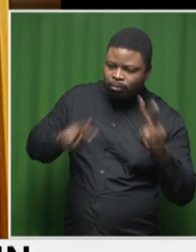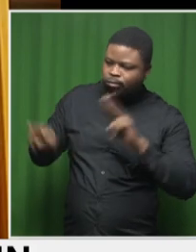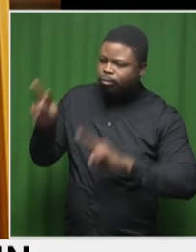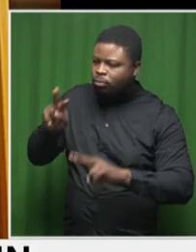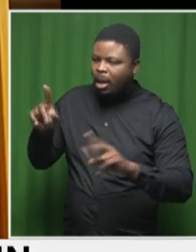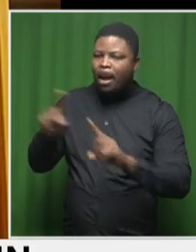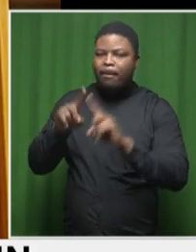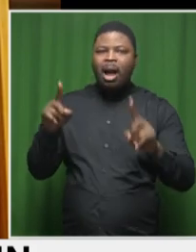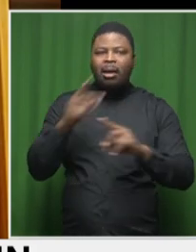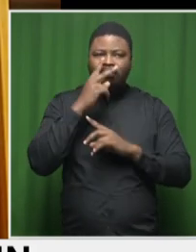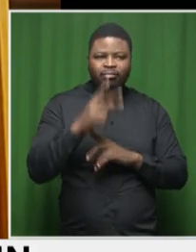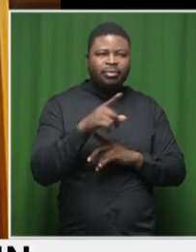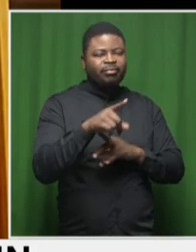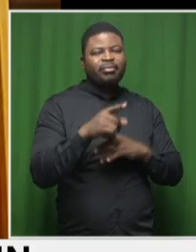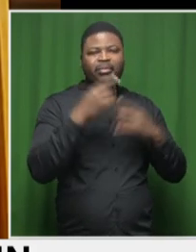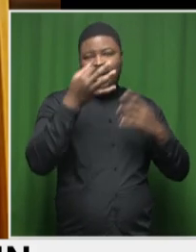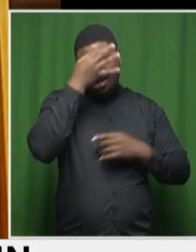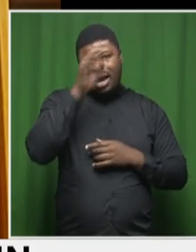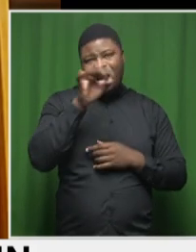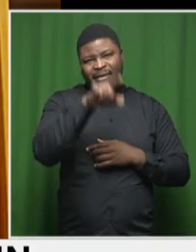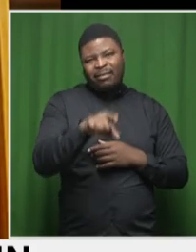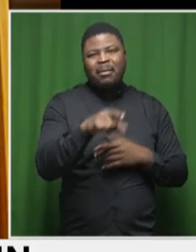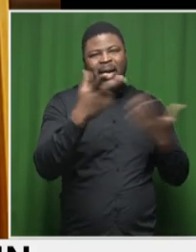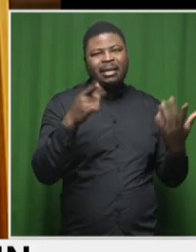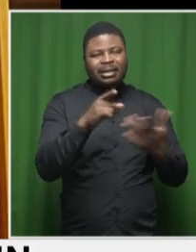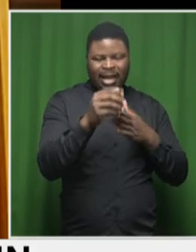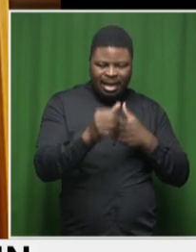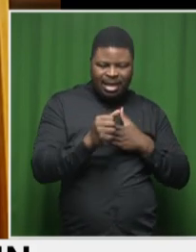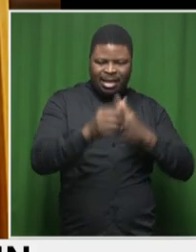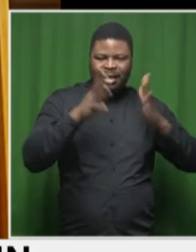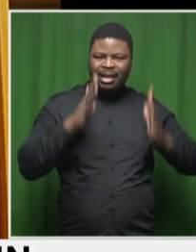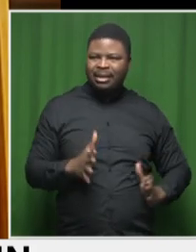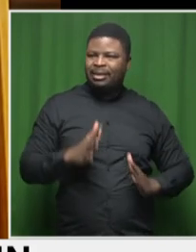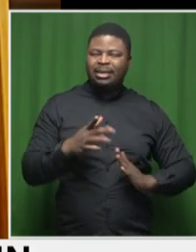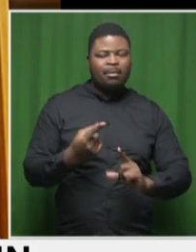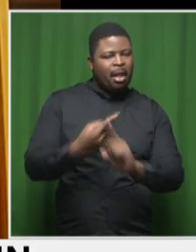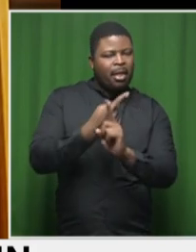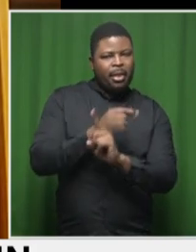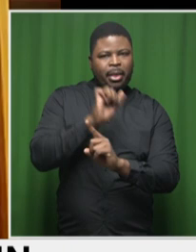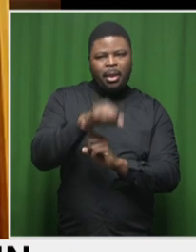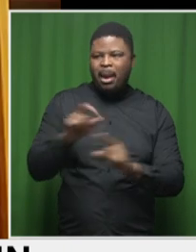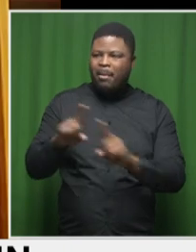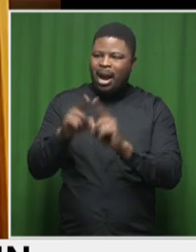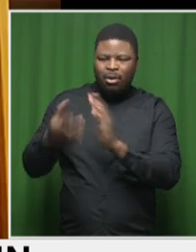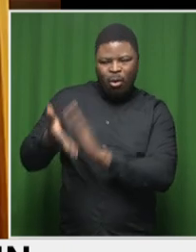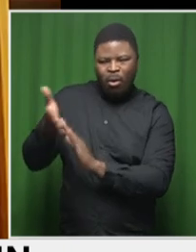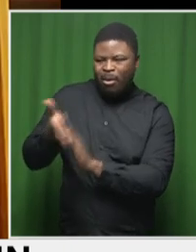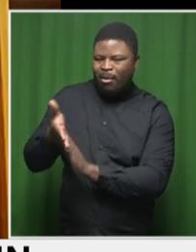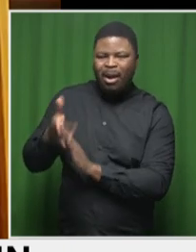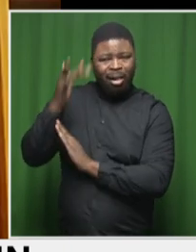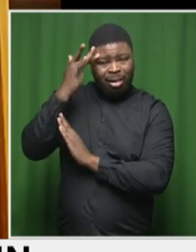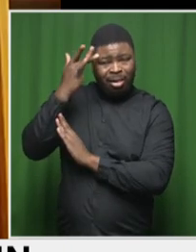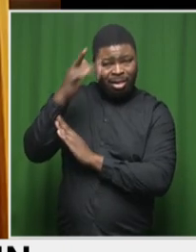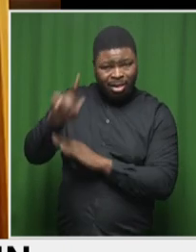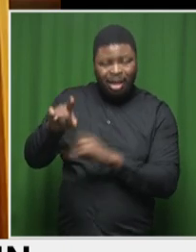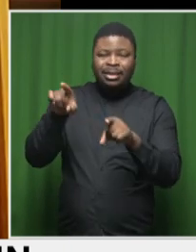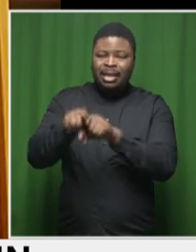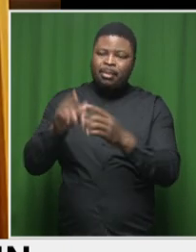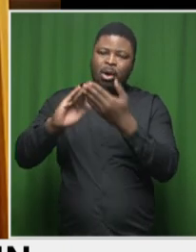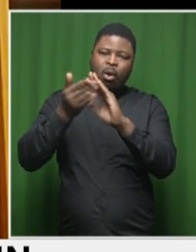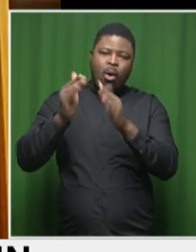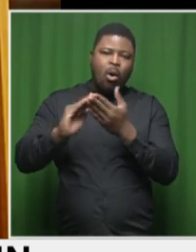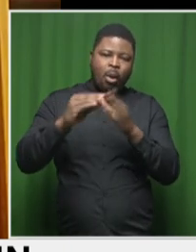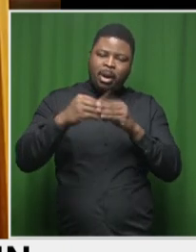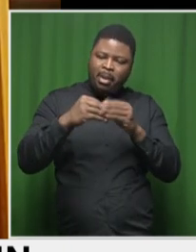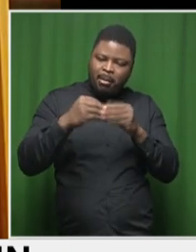decisive leadership and having basic operations in place. The residents of this municipality